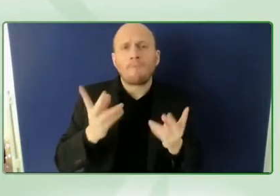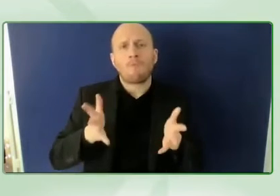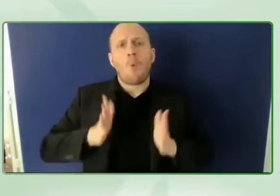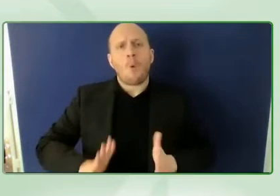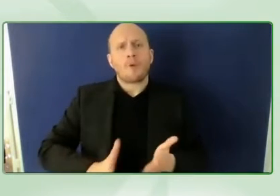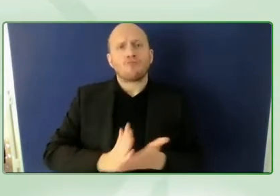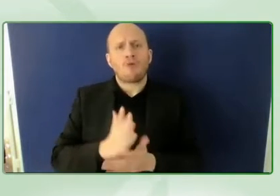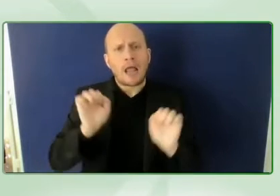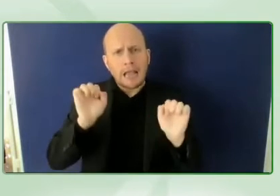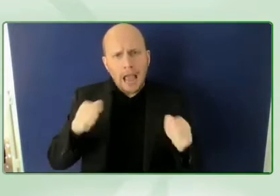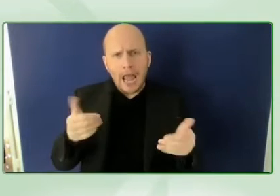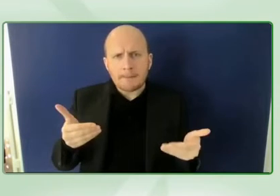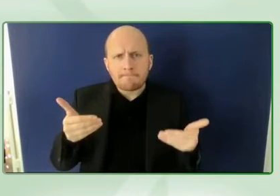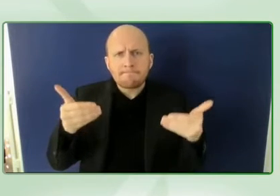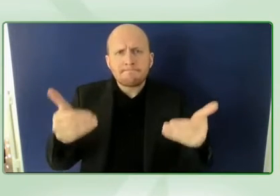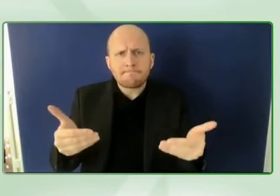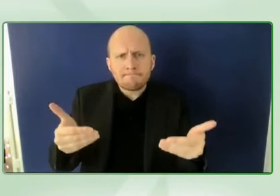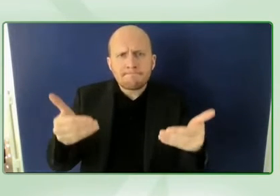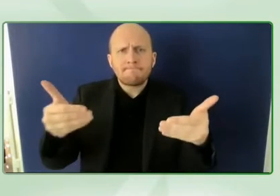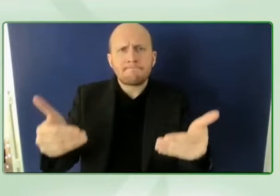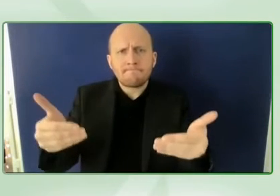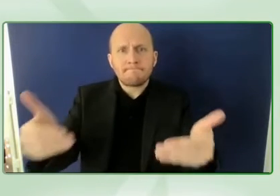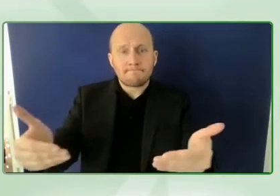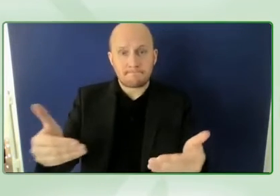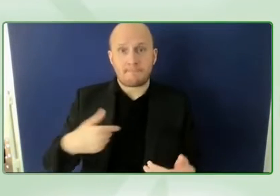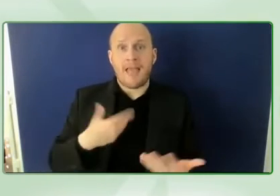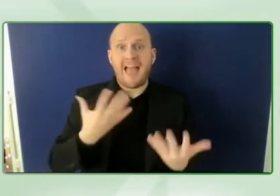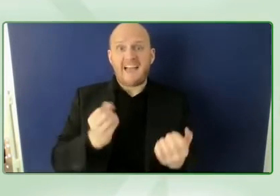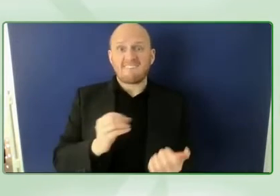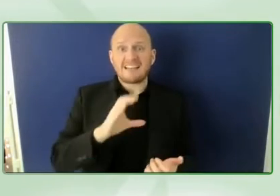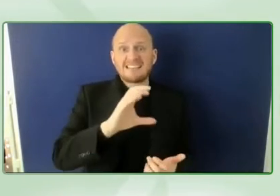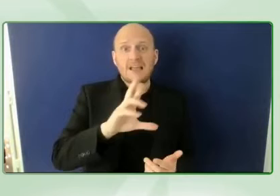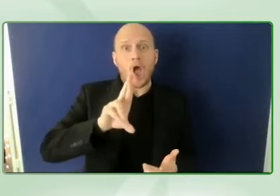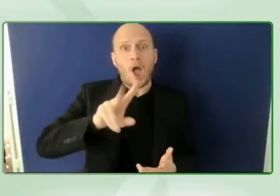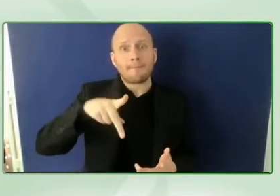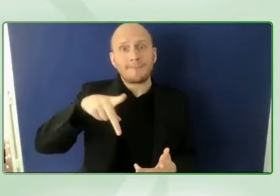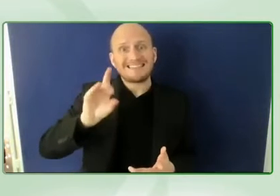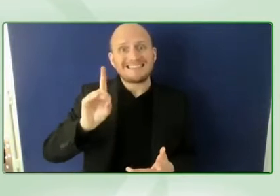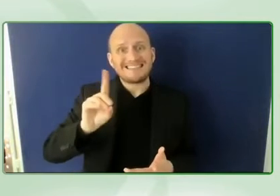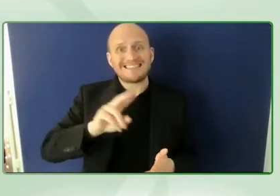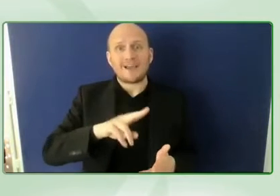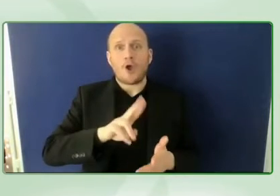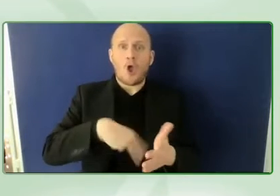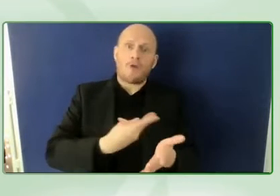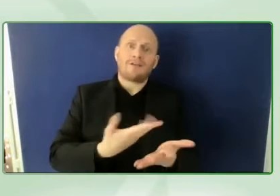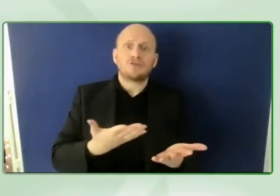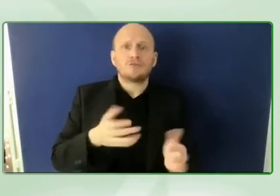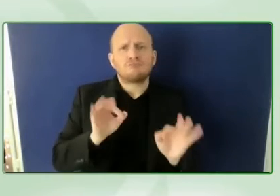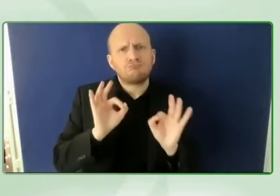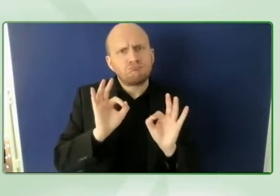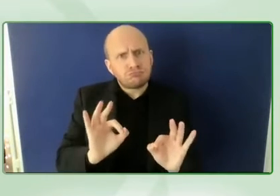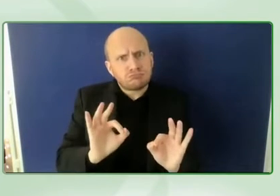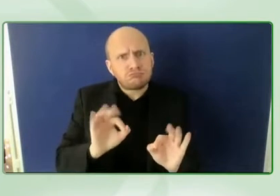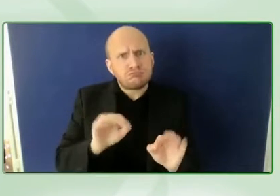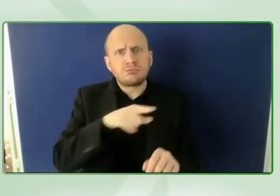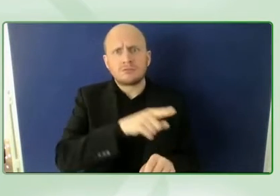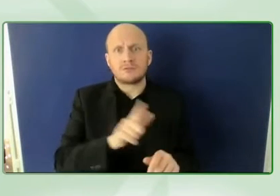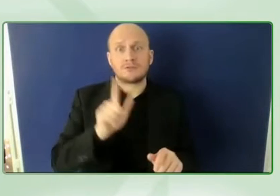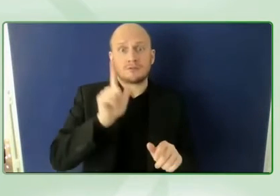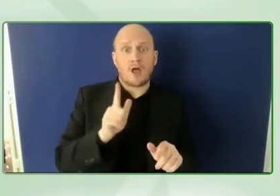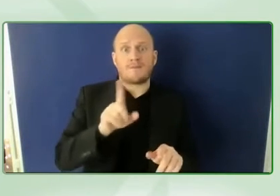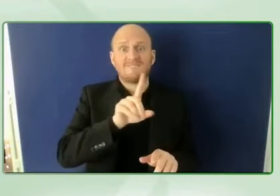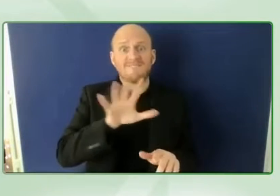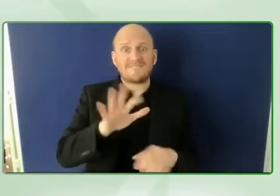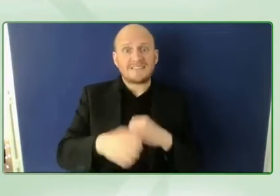a great framework for crpd which the disability movement fought very hard for 15 or so years ago uh there's